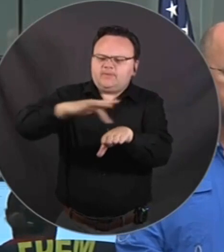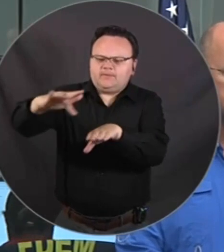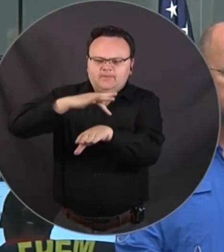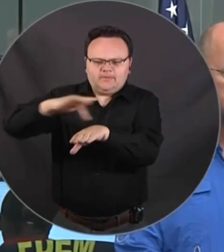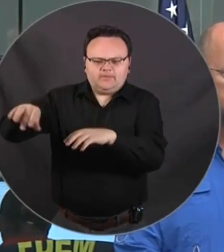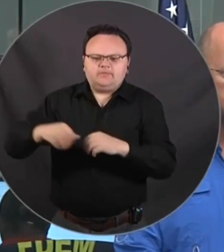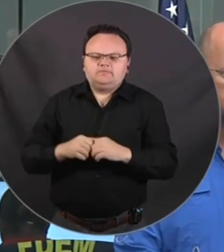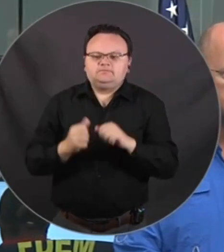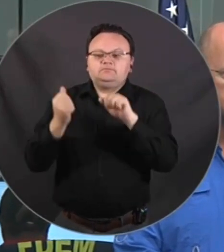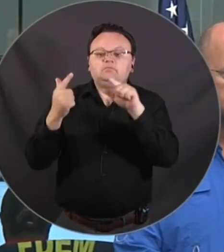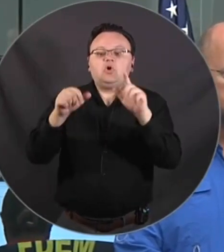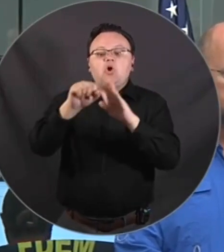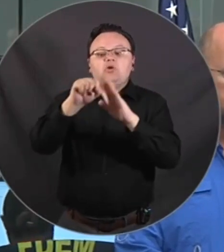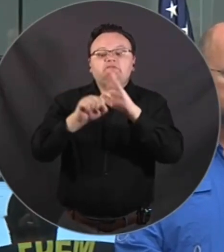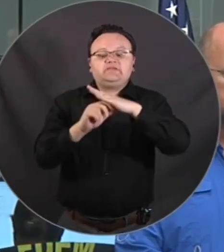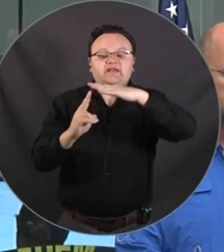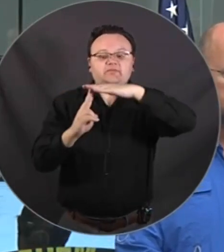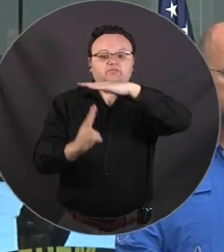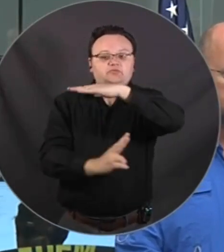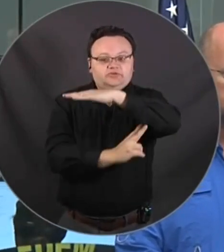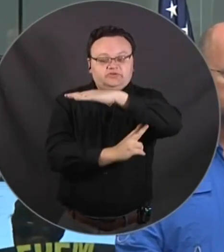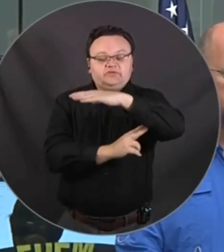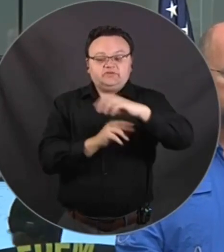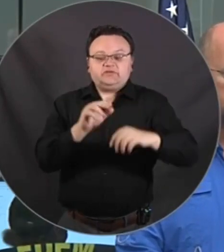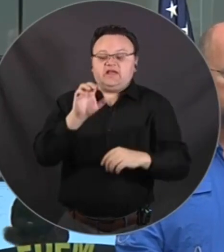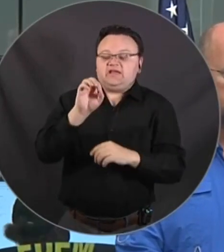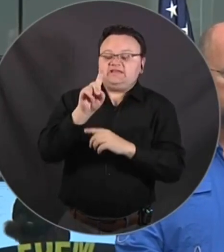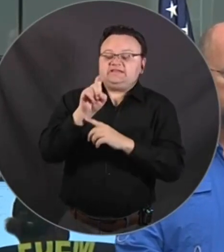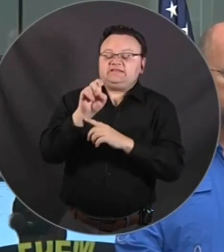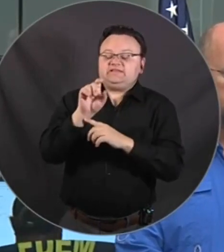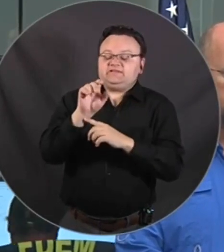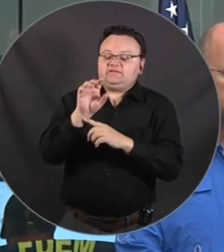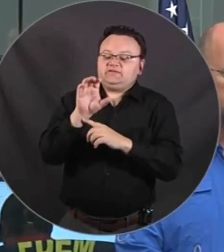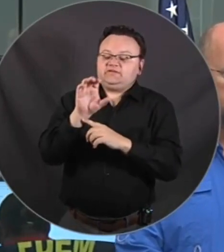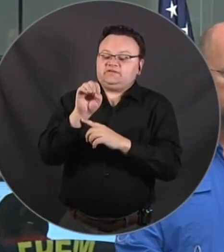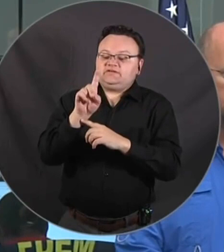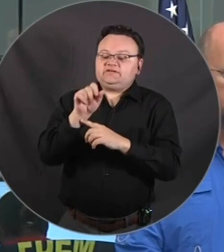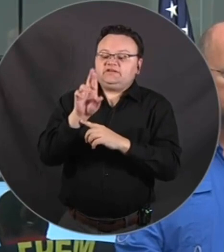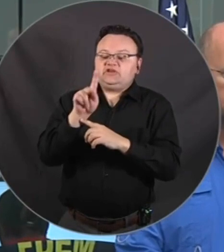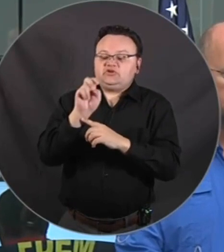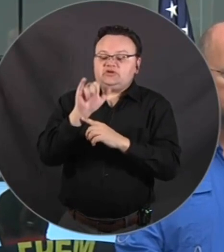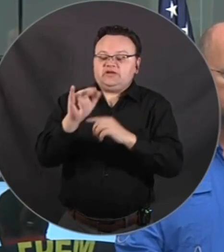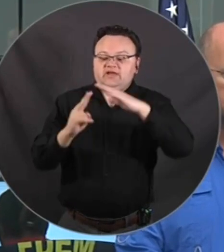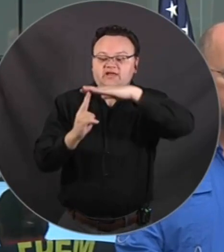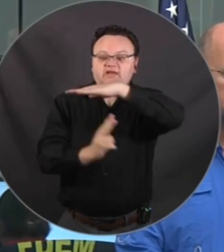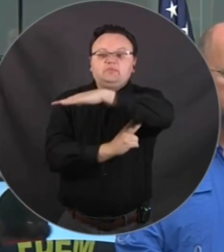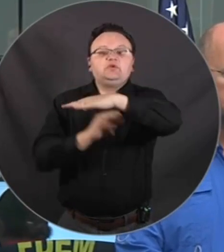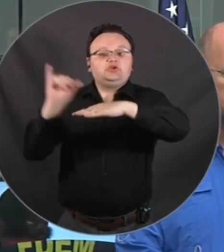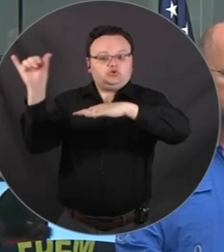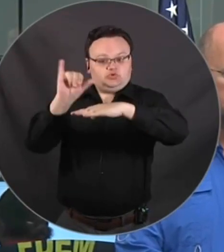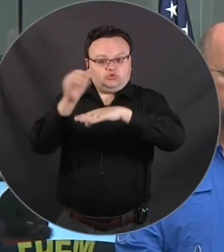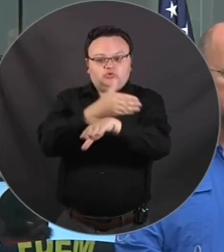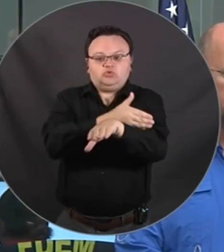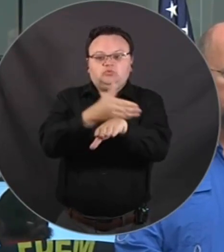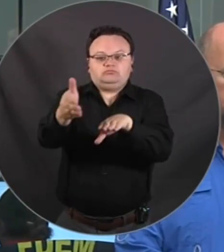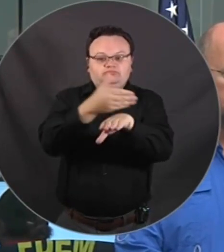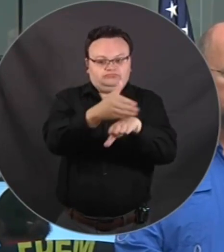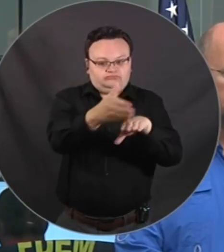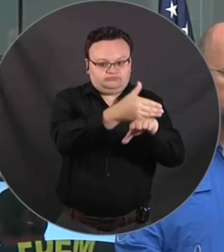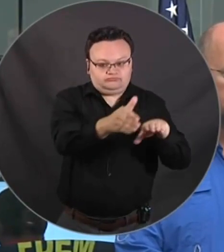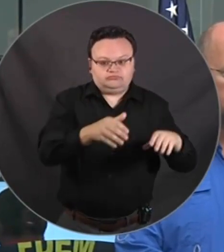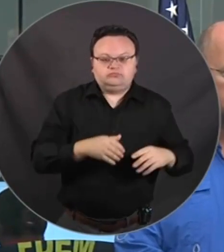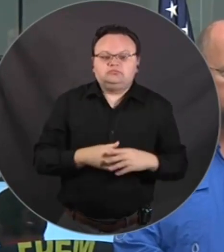including the Cedar Key Bridge, have been cleared and that happened within 12 hours of landfall. So we really appreciate them